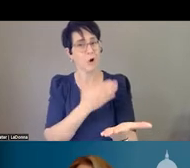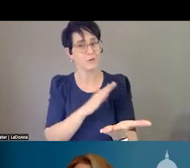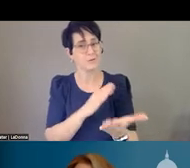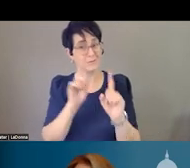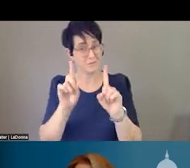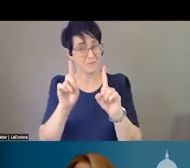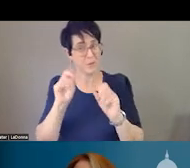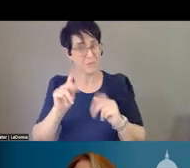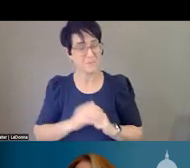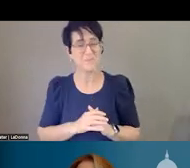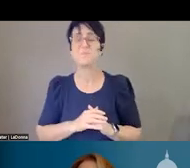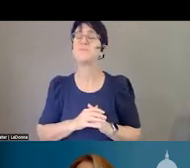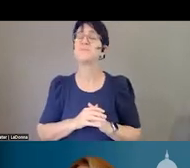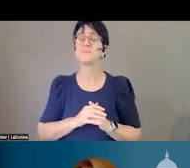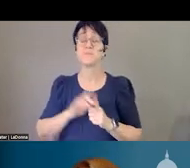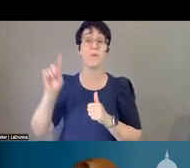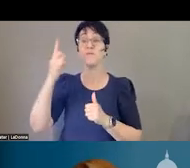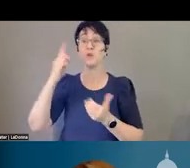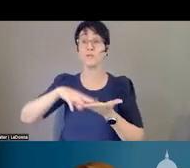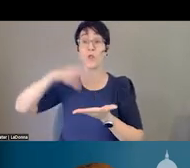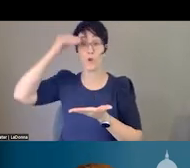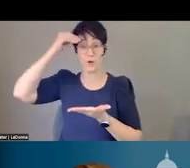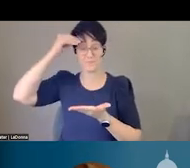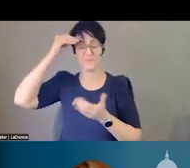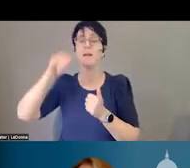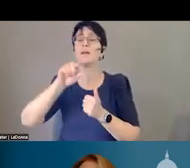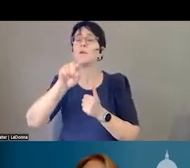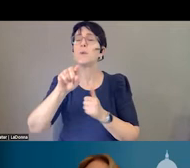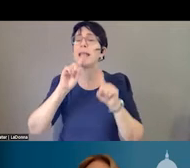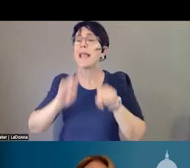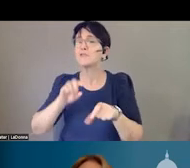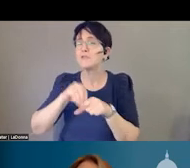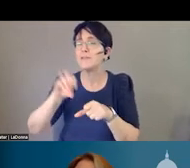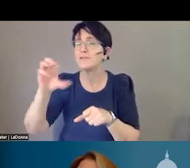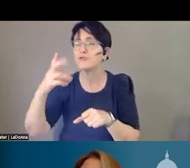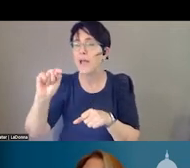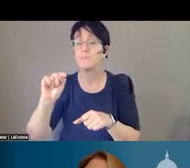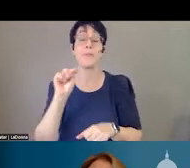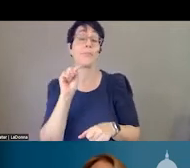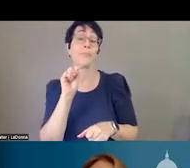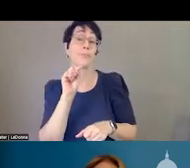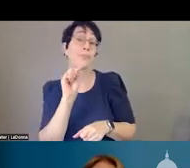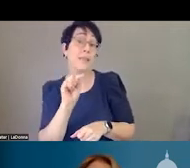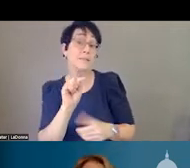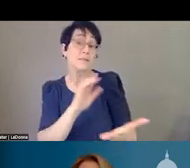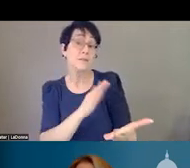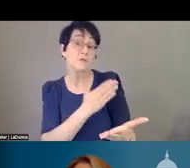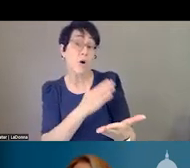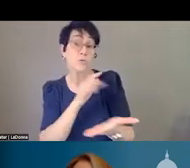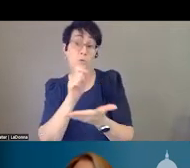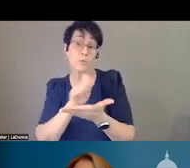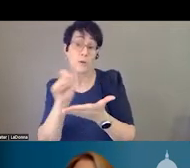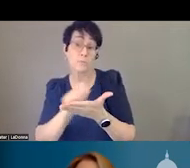for the first takeaway, and you can put your answer if you want in the chat. But this song was written by John Lennon and Paul